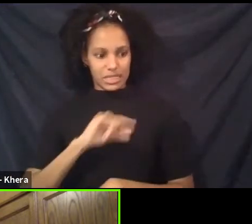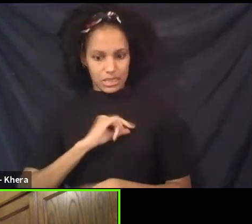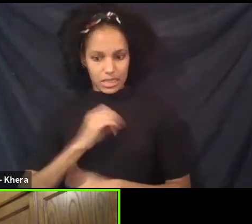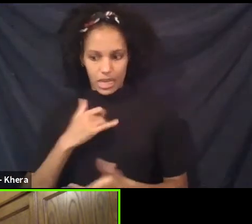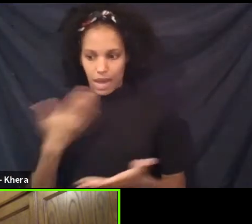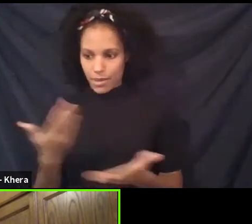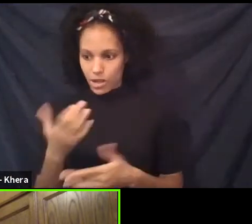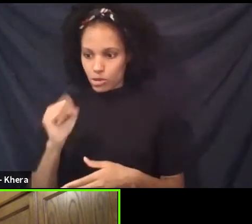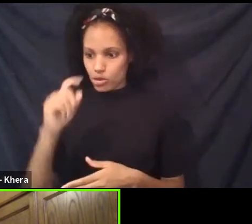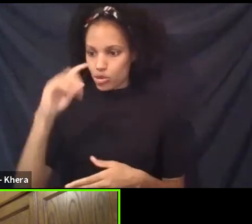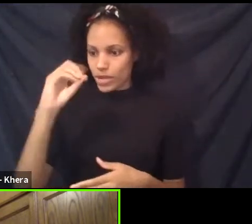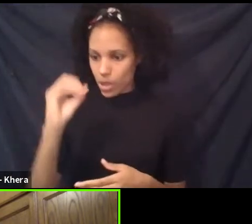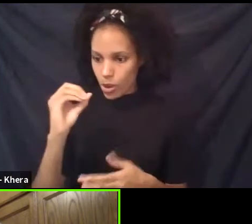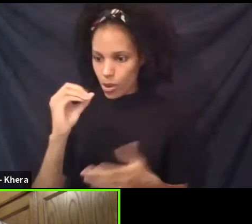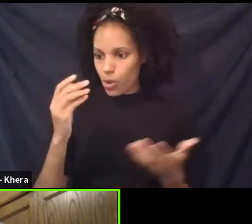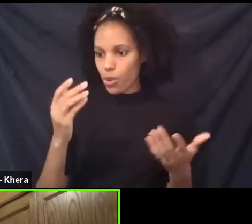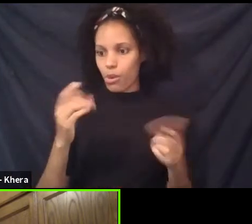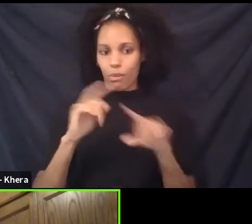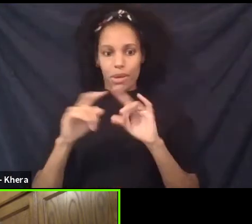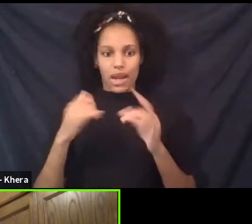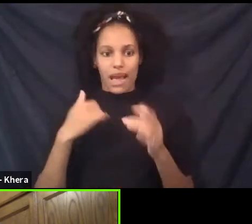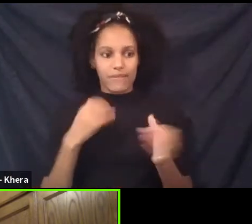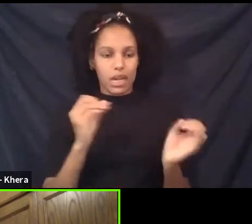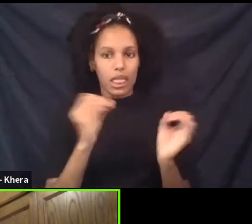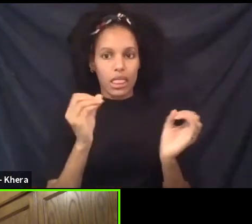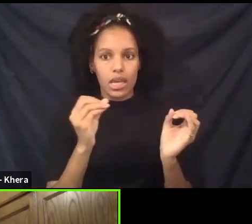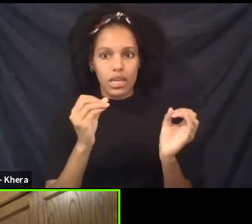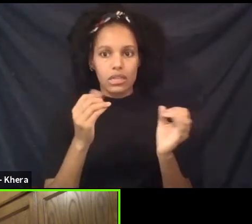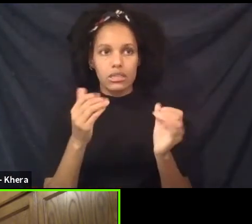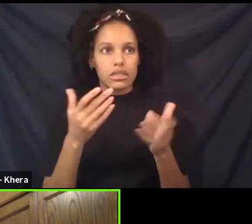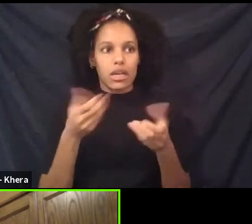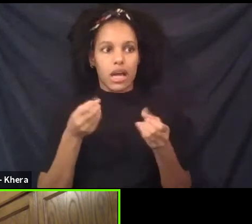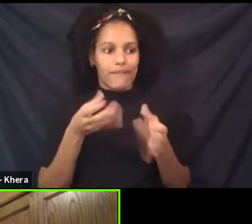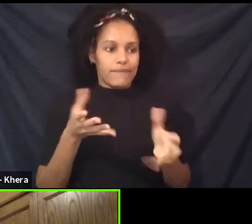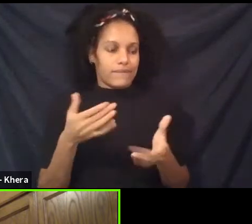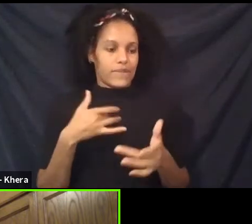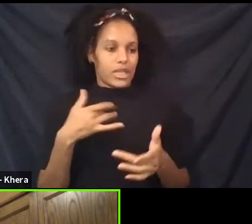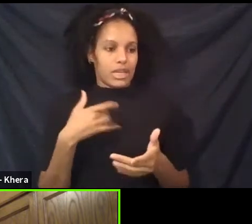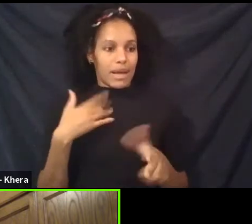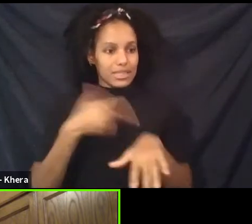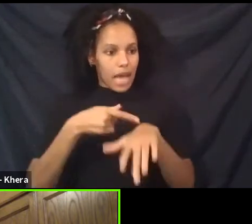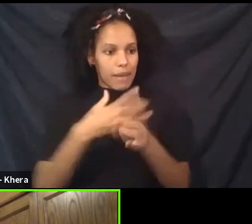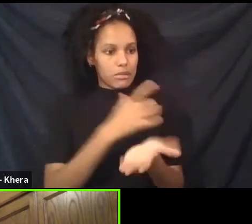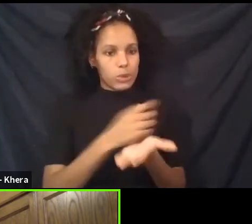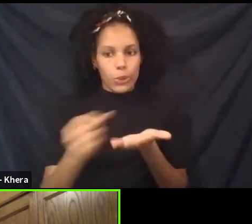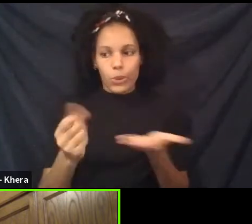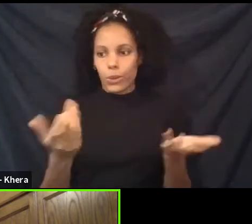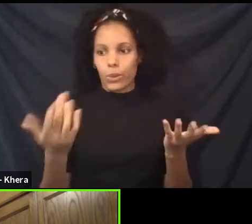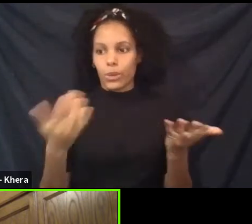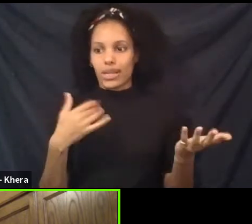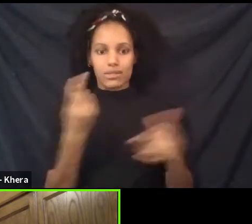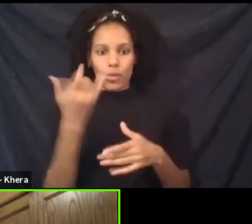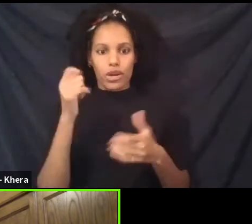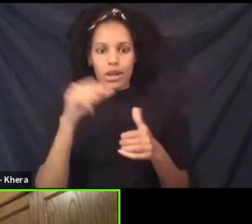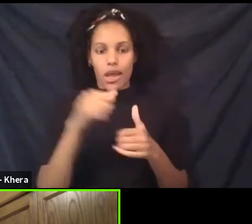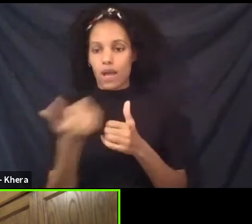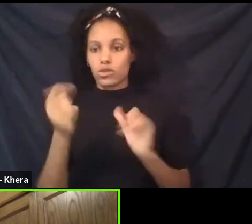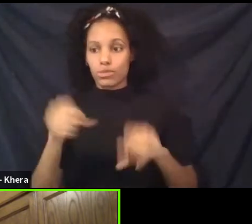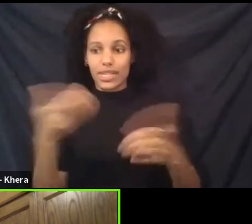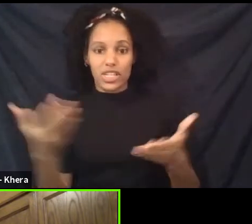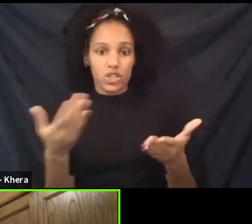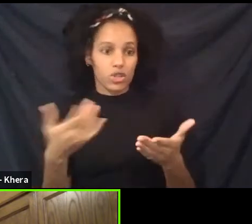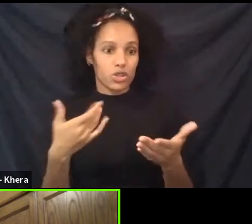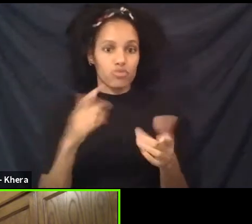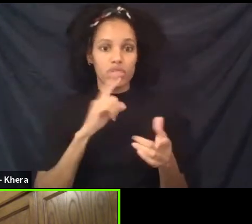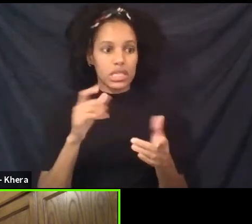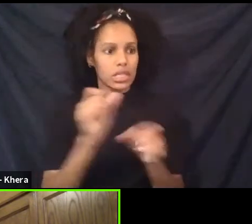but I have nothing like I'm wasting time. Someone else could be here, you know, benefiting from. And then I, on the, in the fourth week I